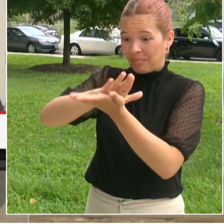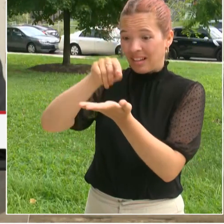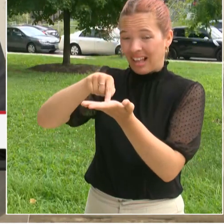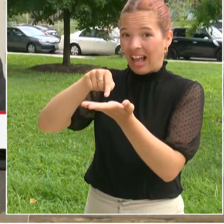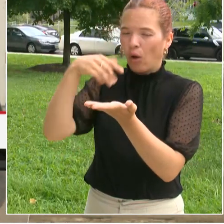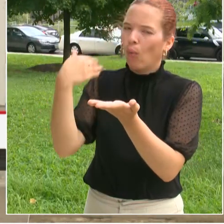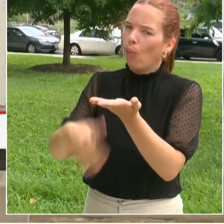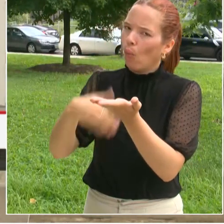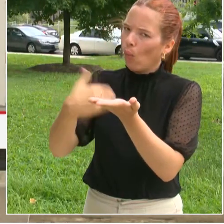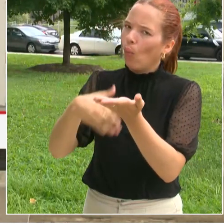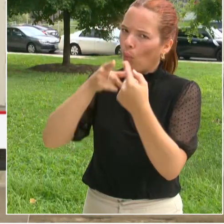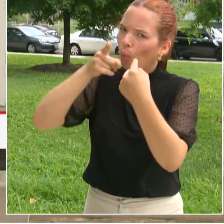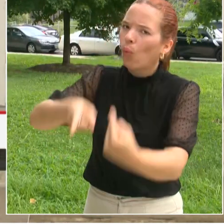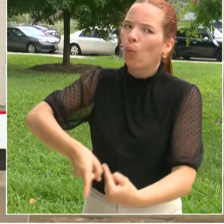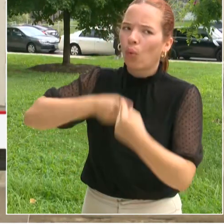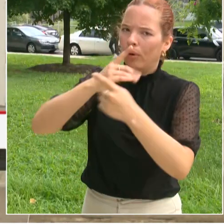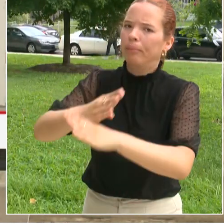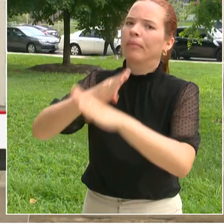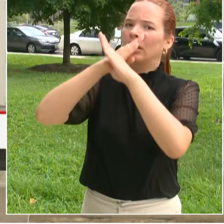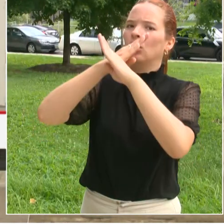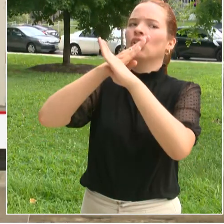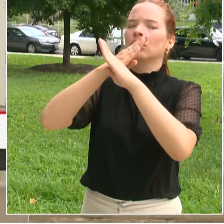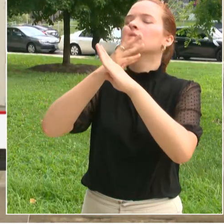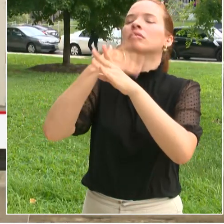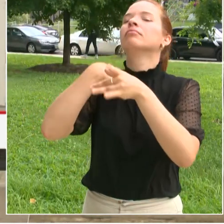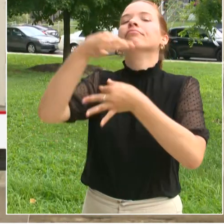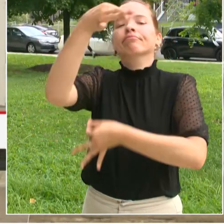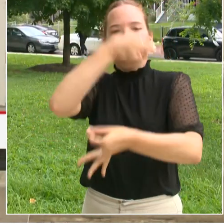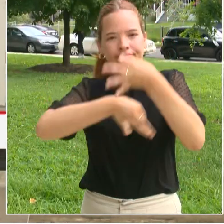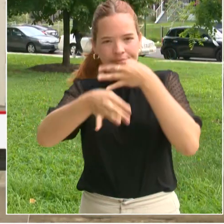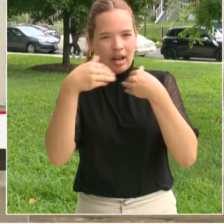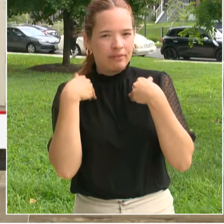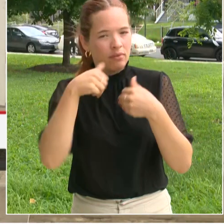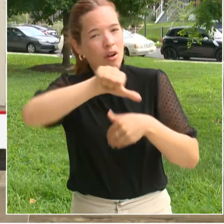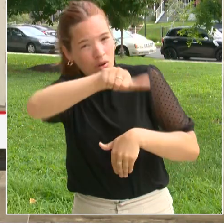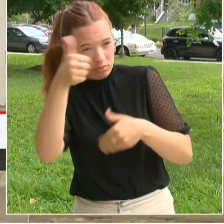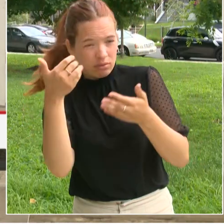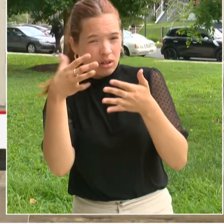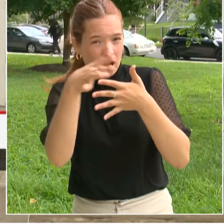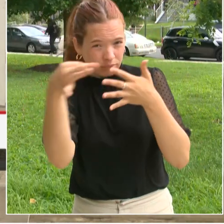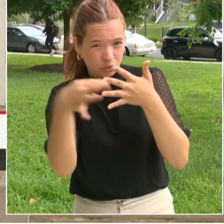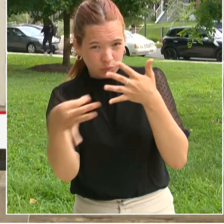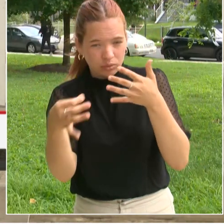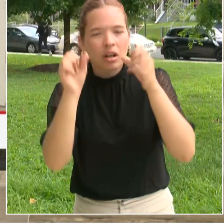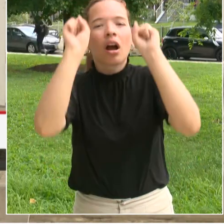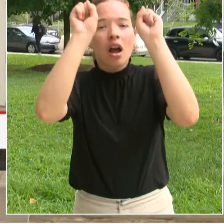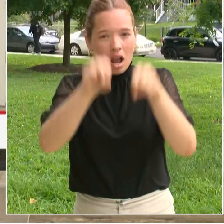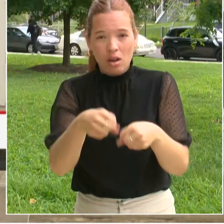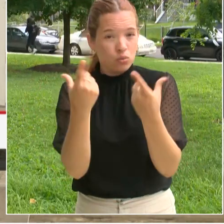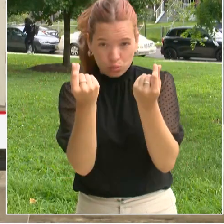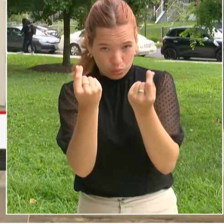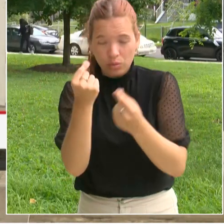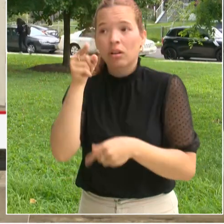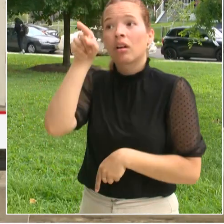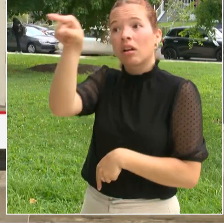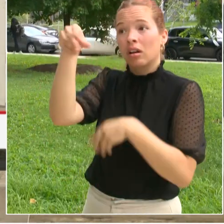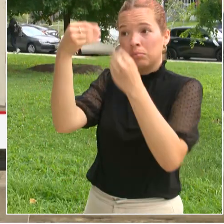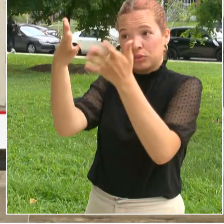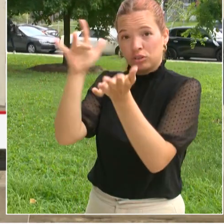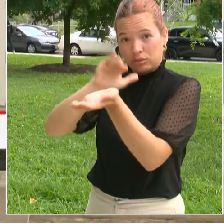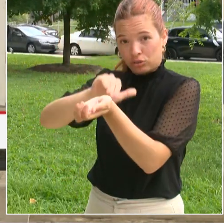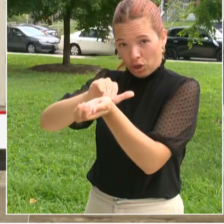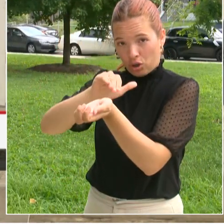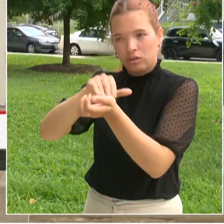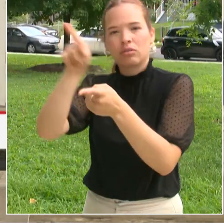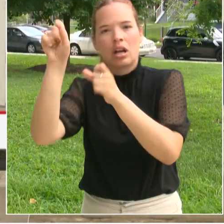So any student who attends a DCPS or DC public charter school that's part of the school health services program can